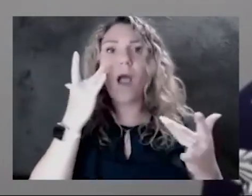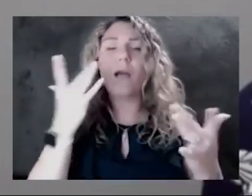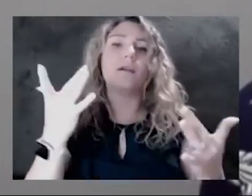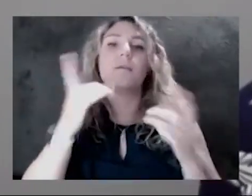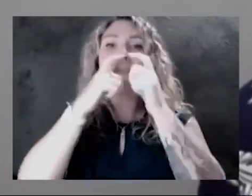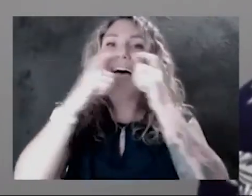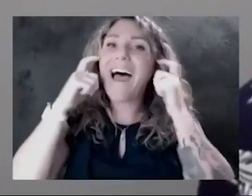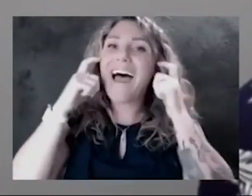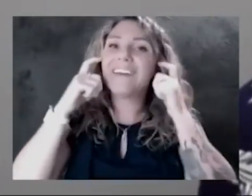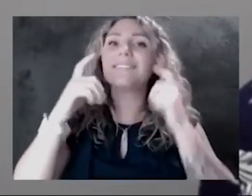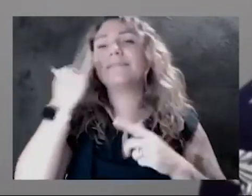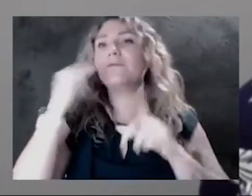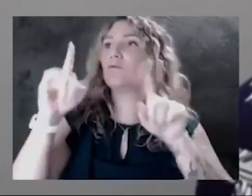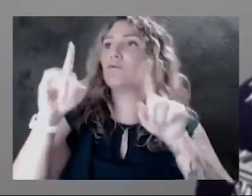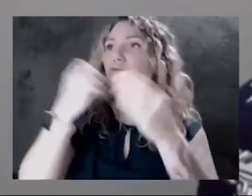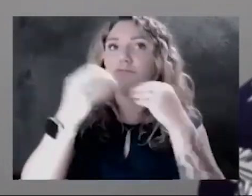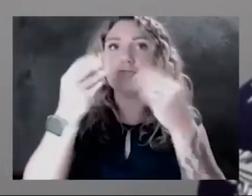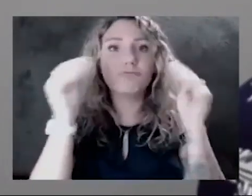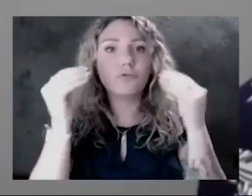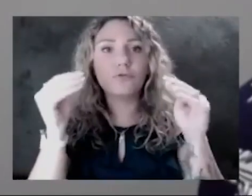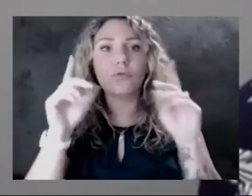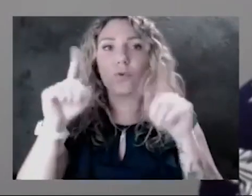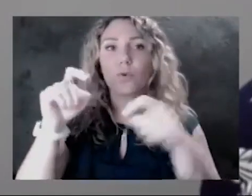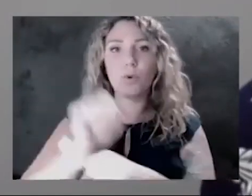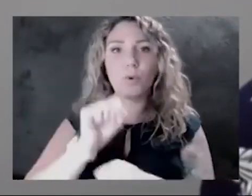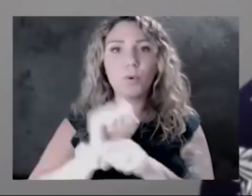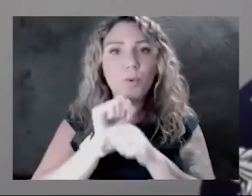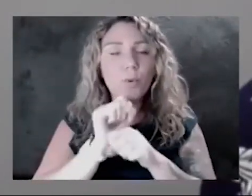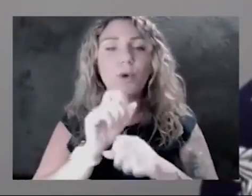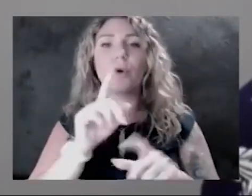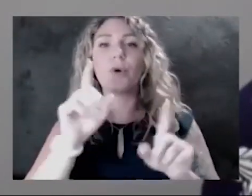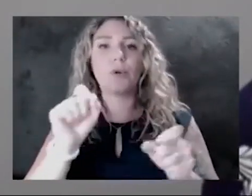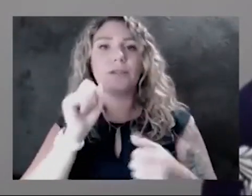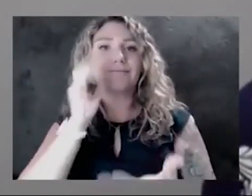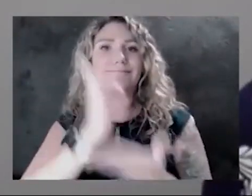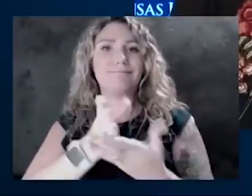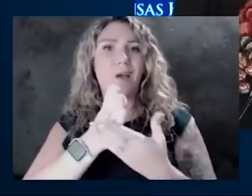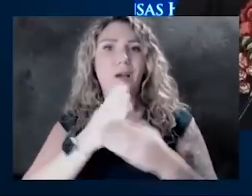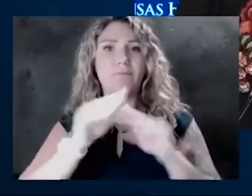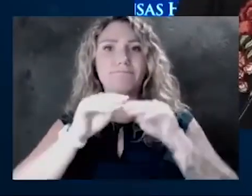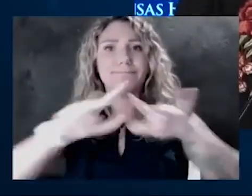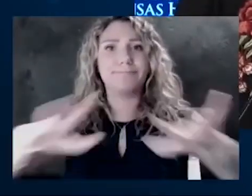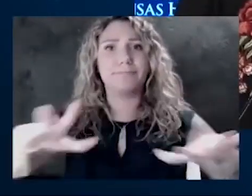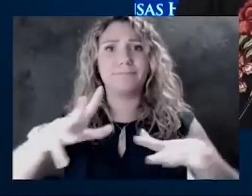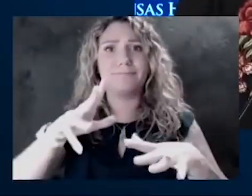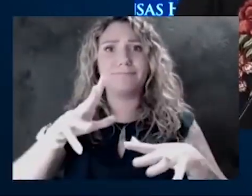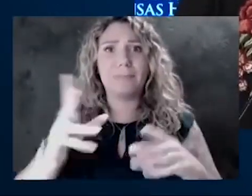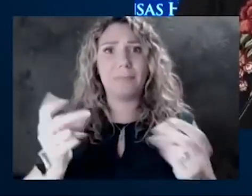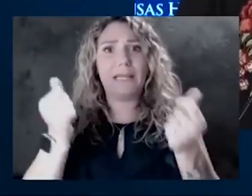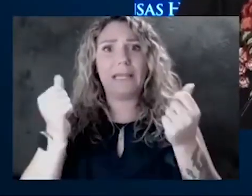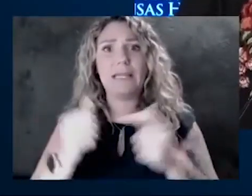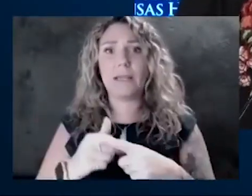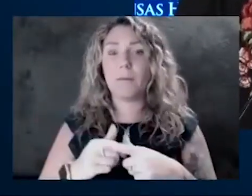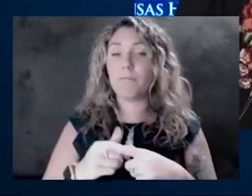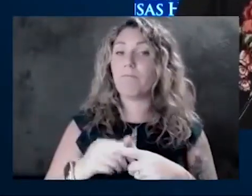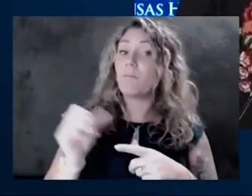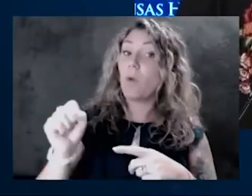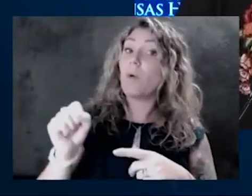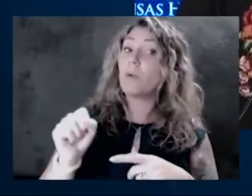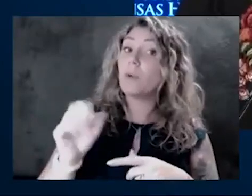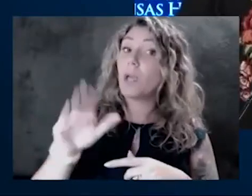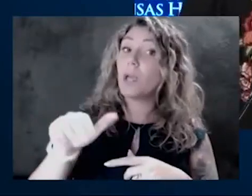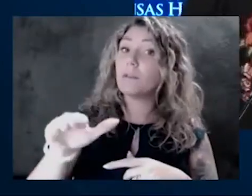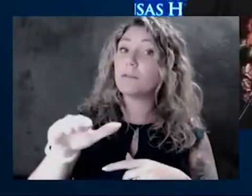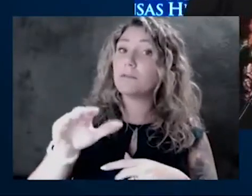you're going to the grocery store, when you're going to work, they can stop the spread of infection immediately. What do you want people in your area to know? Oh, go ahead, Dr. Archer.